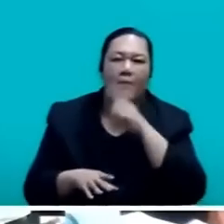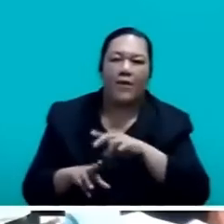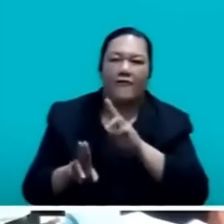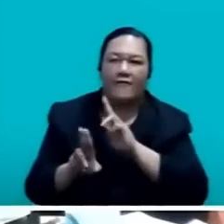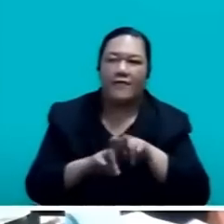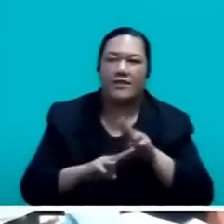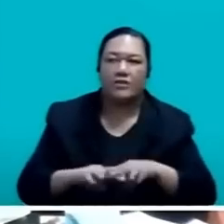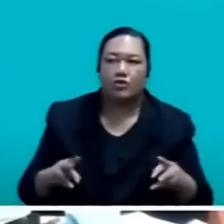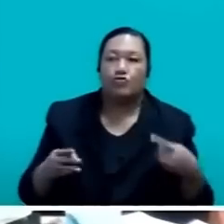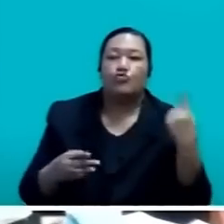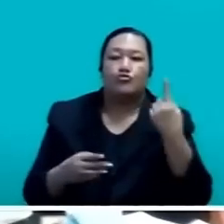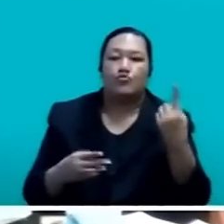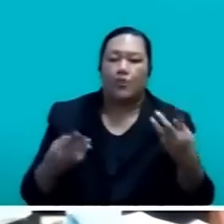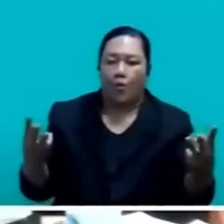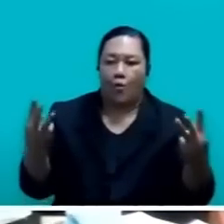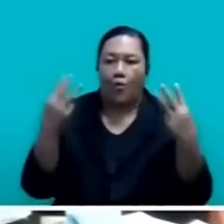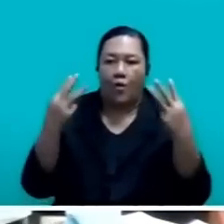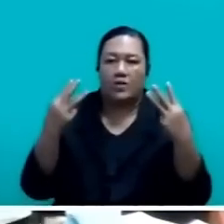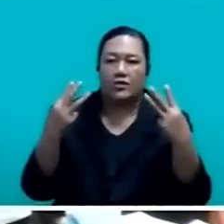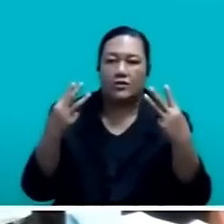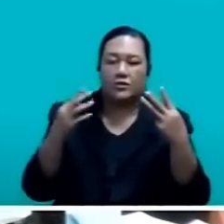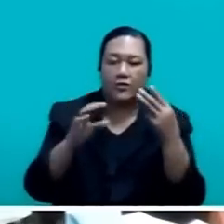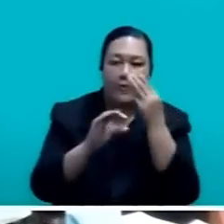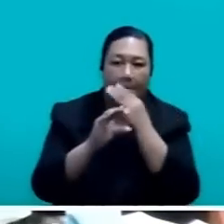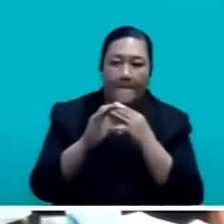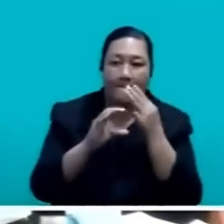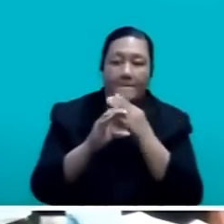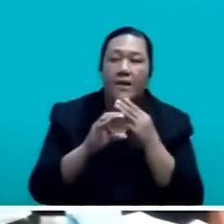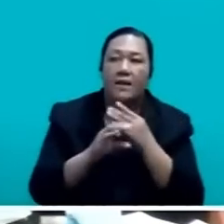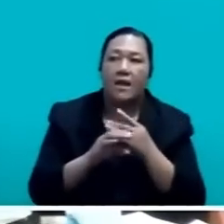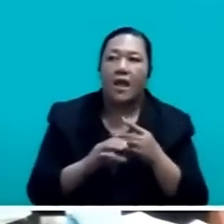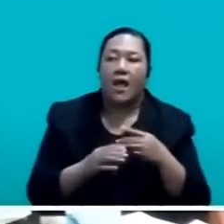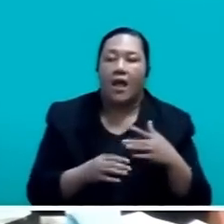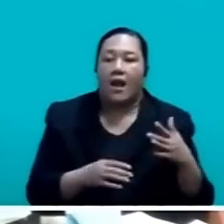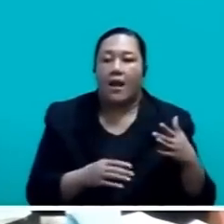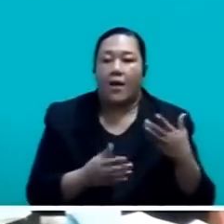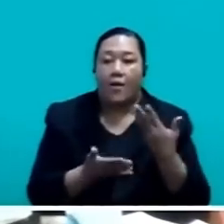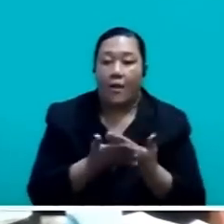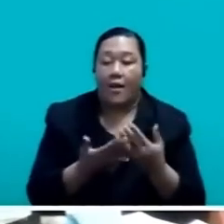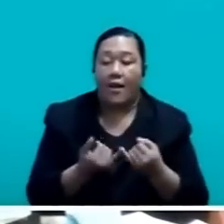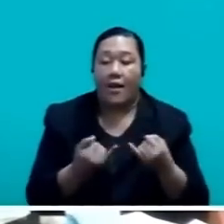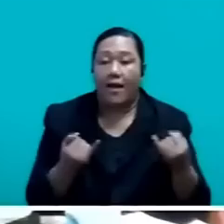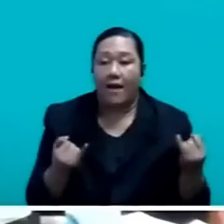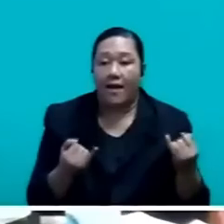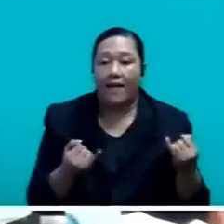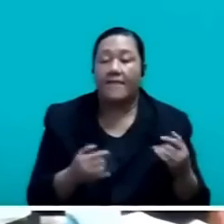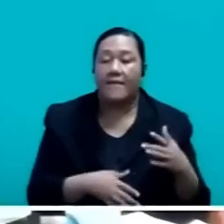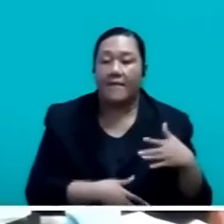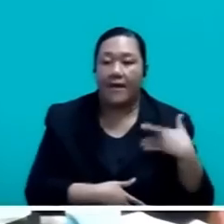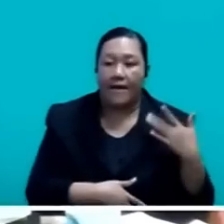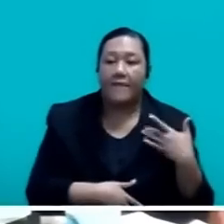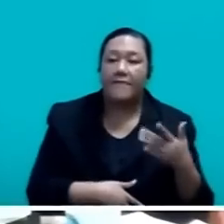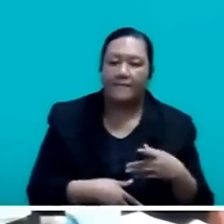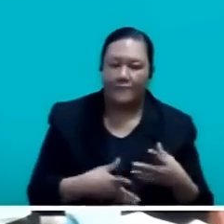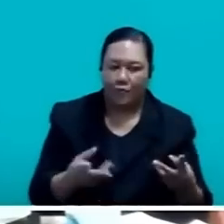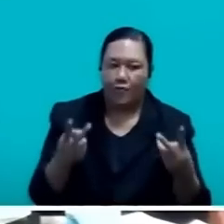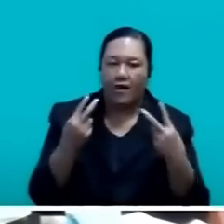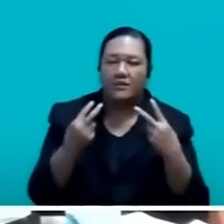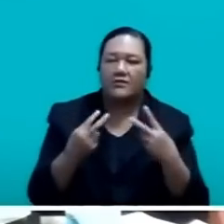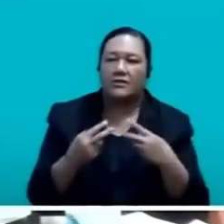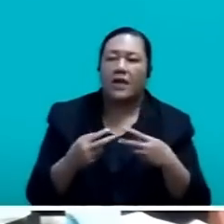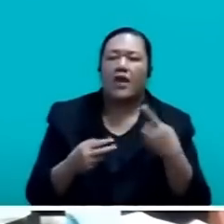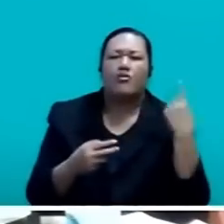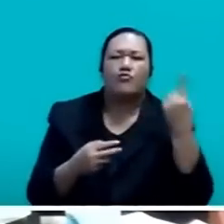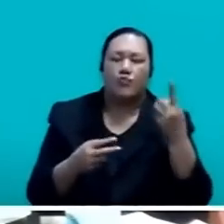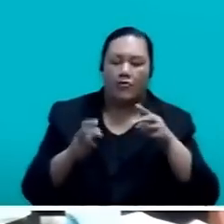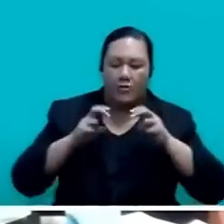on live stream as well as those who are here with us in the public gallery. Mr. Speaker, I